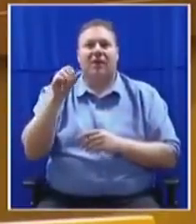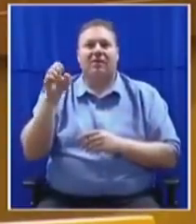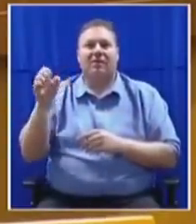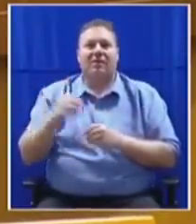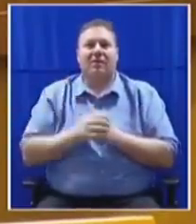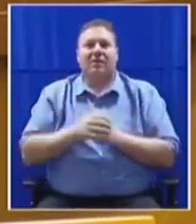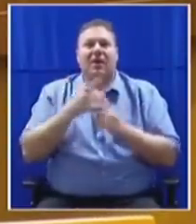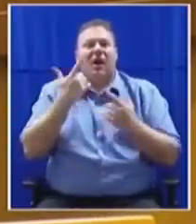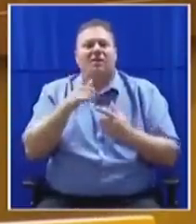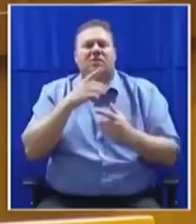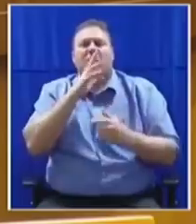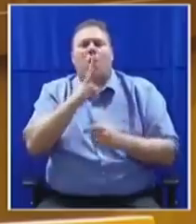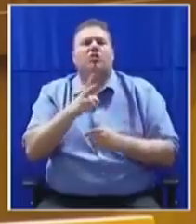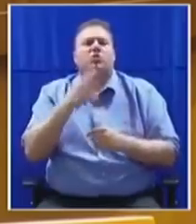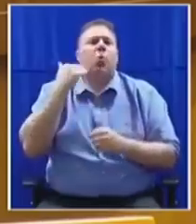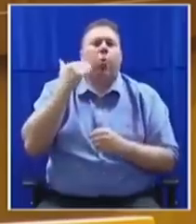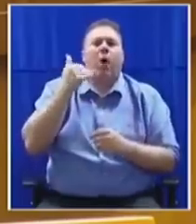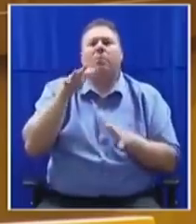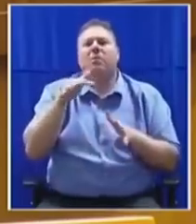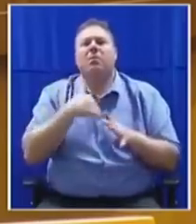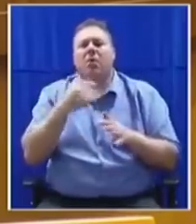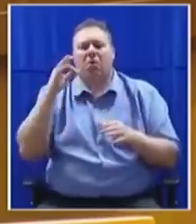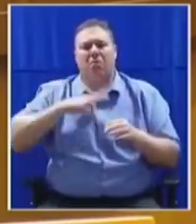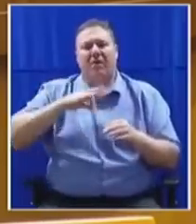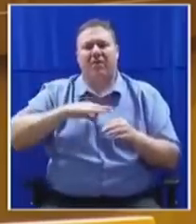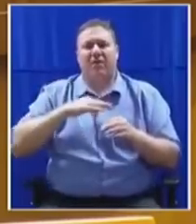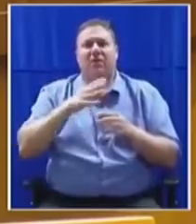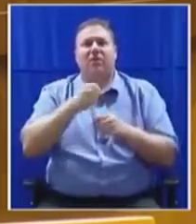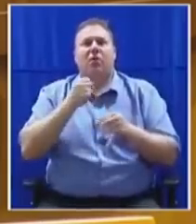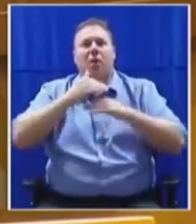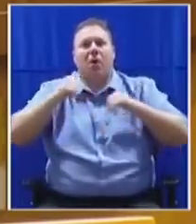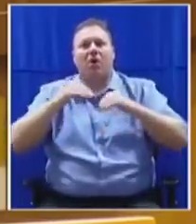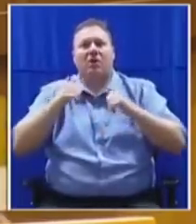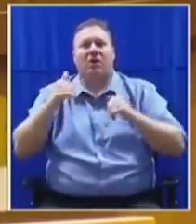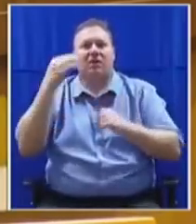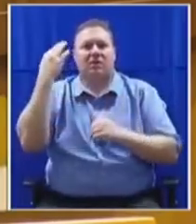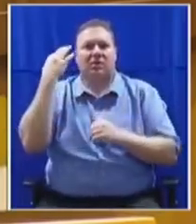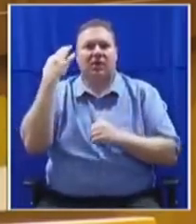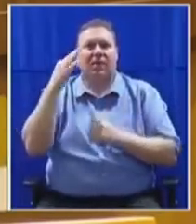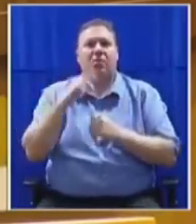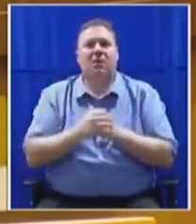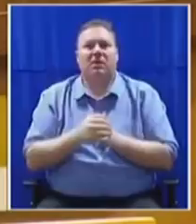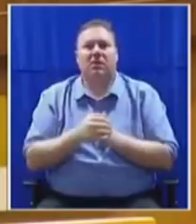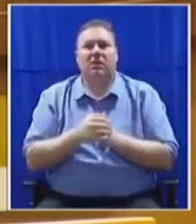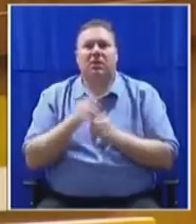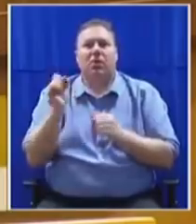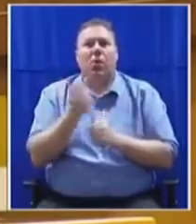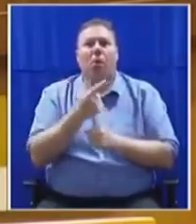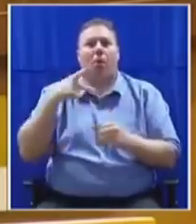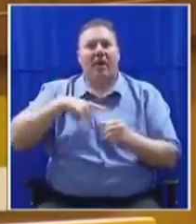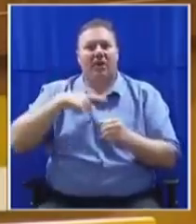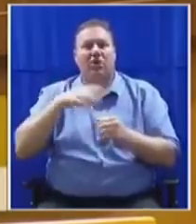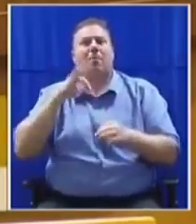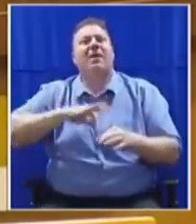beneficiaries of prescribed assets by the apartheid government, which had channelled all patients to